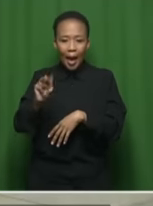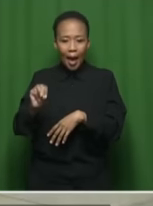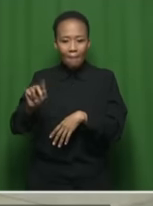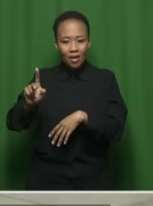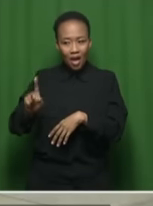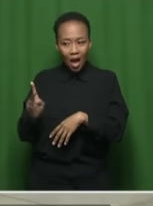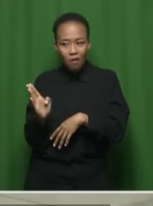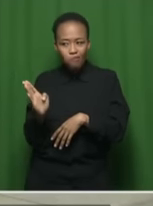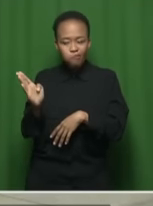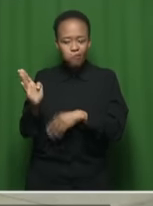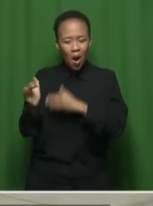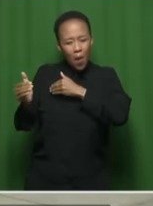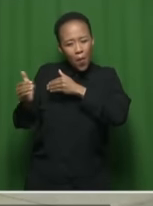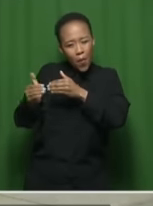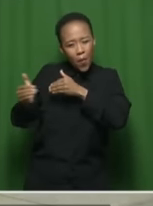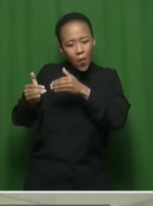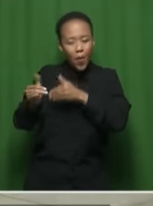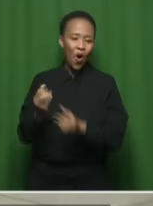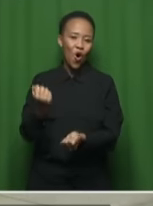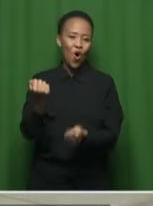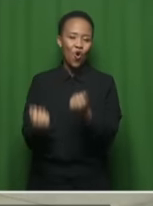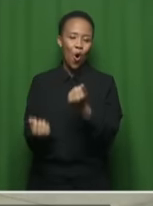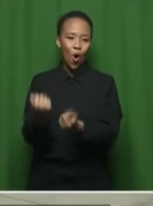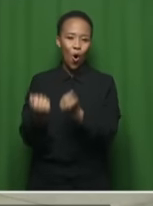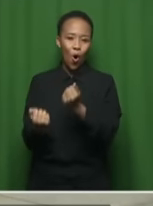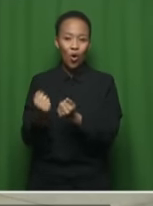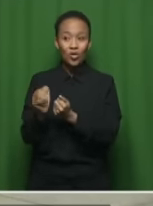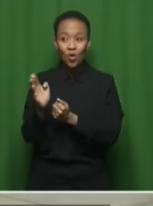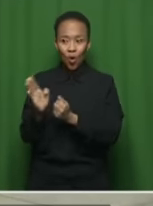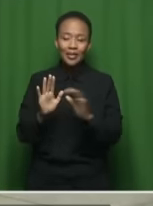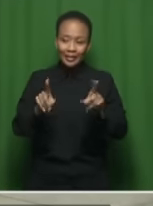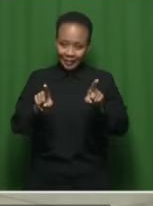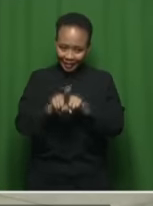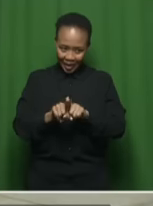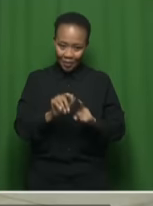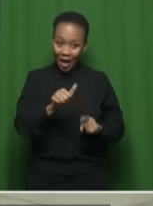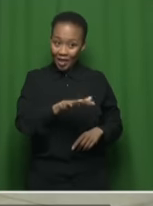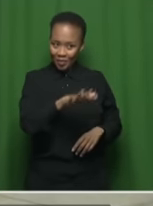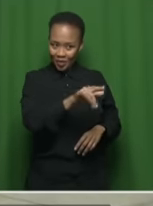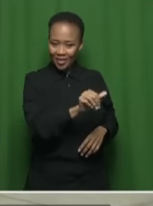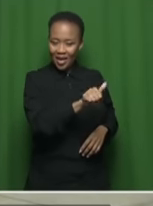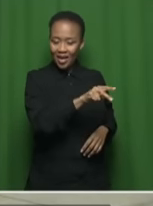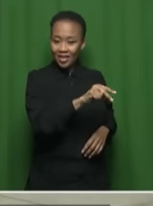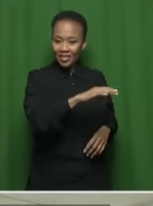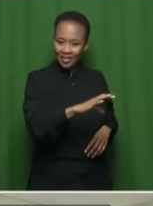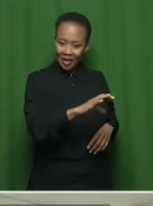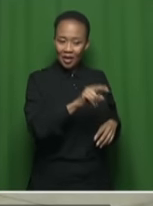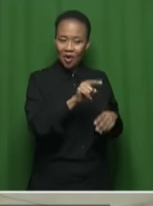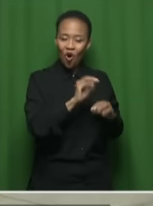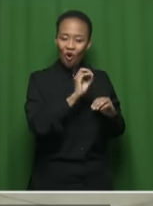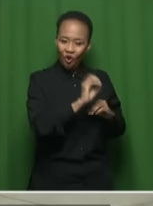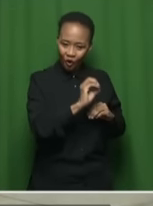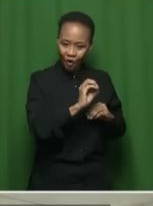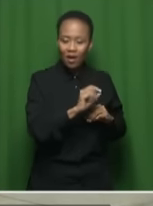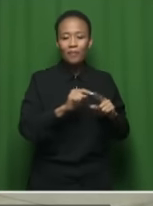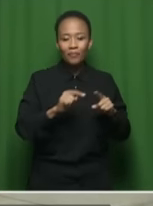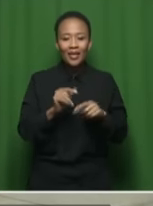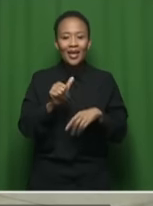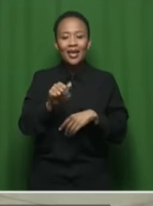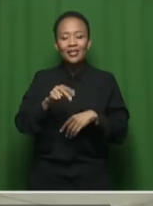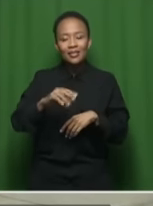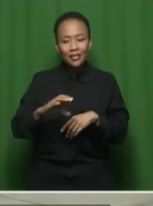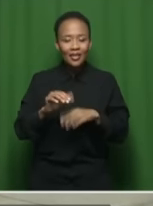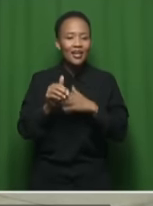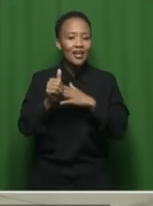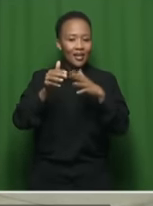the court, as well as an ANC stage on the other side. And we expect that MK leaders, as well as ANC leaders, including the